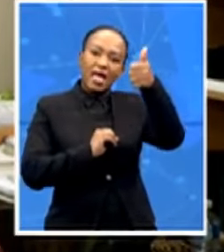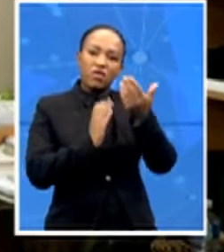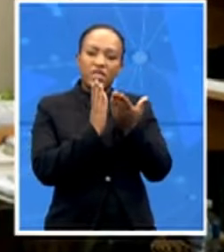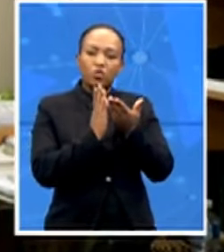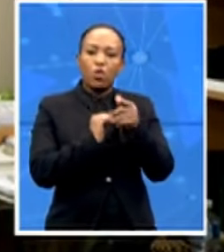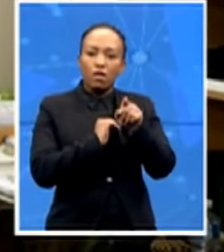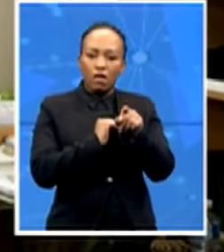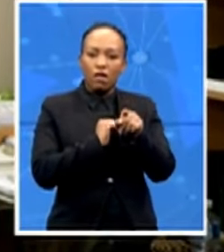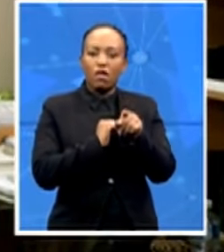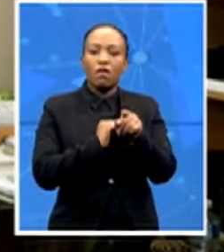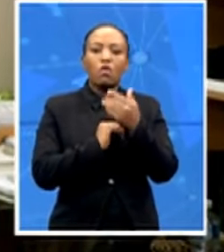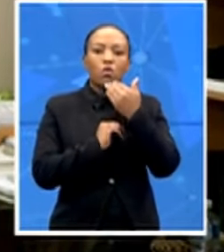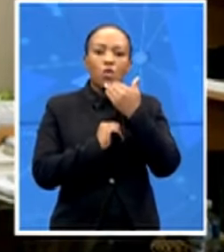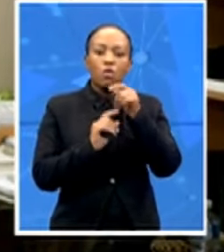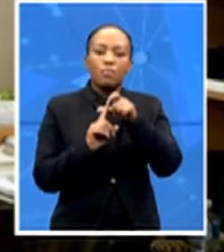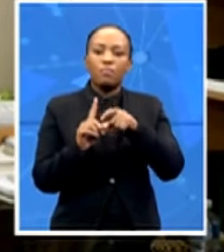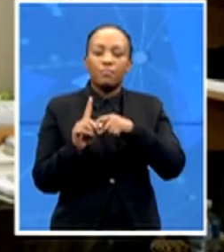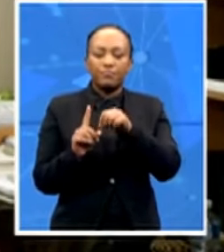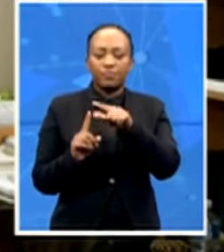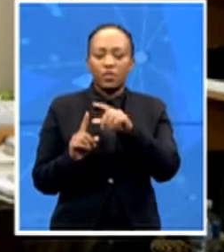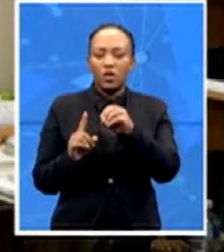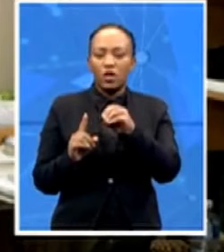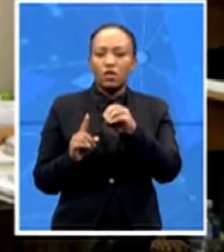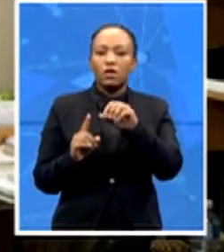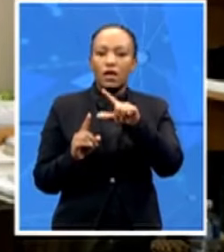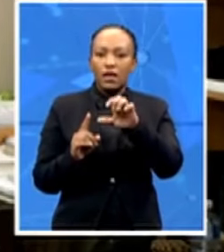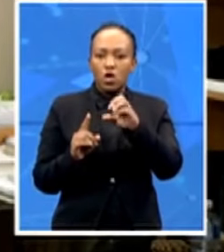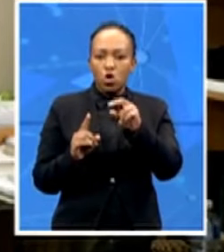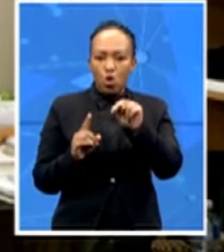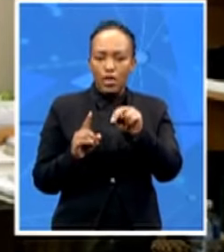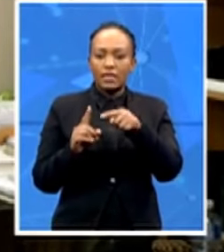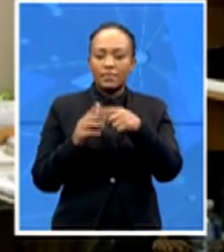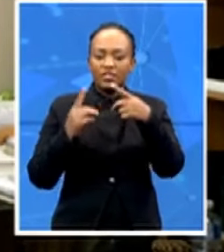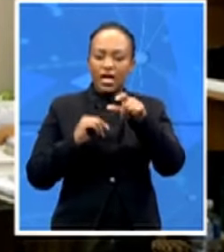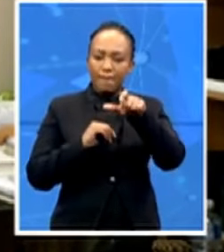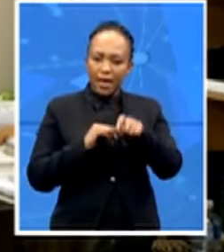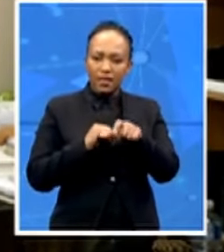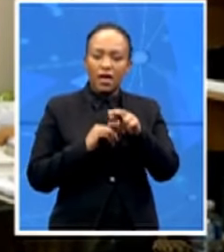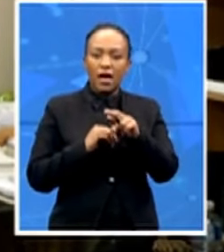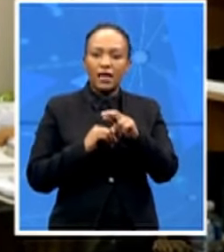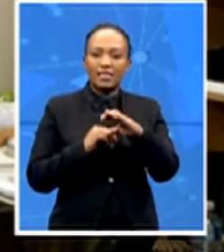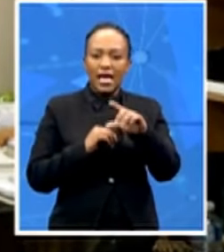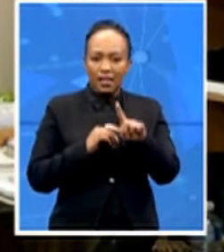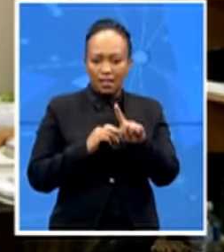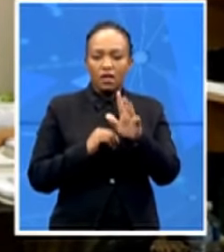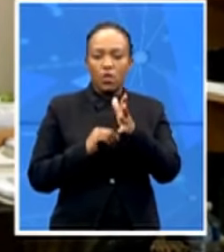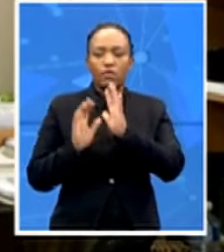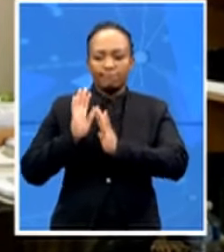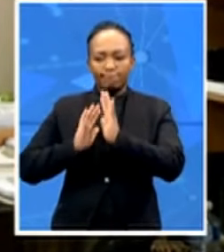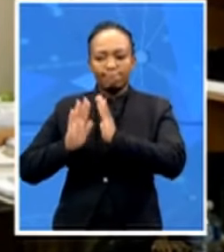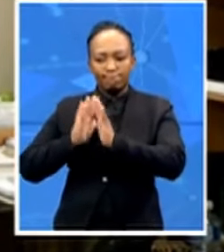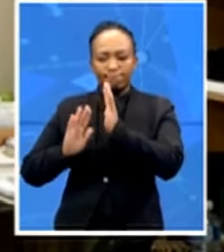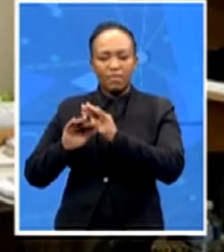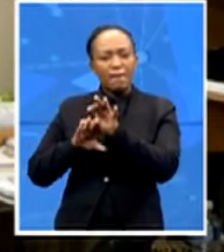Rasmus as well as the chairperson of the RCL who will be speaking to us a bit about the planned event today but